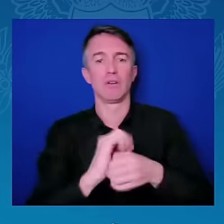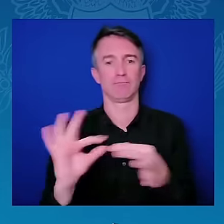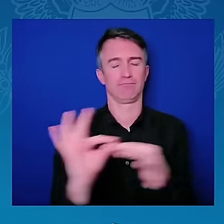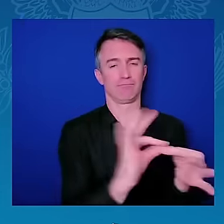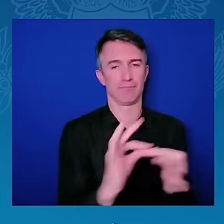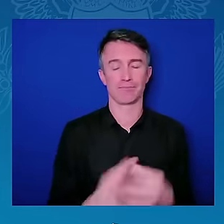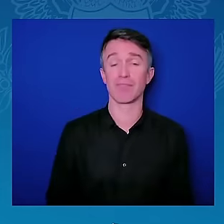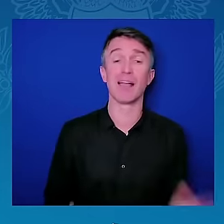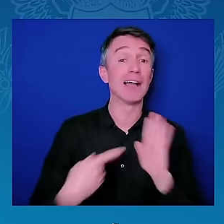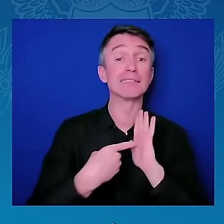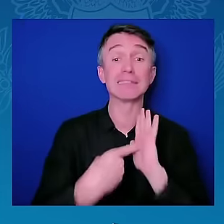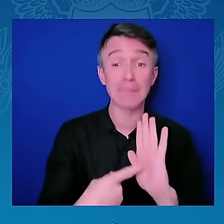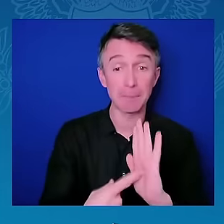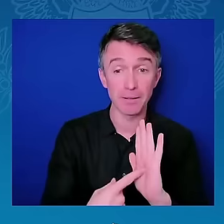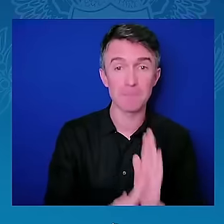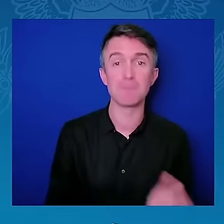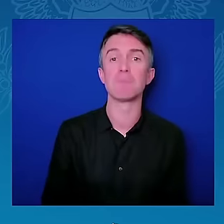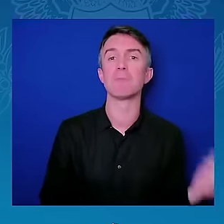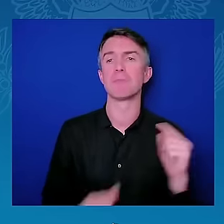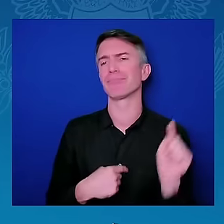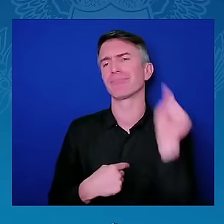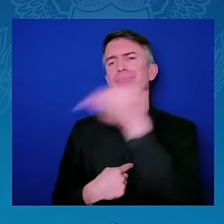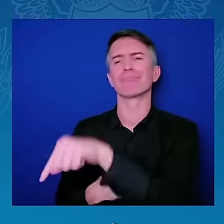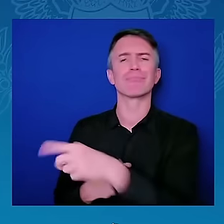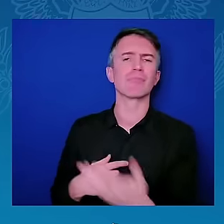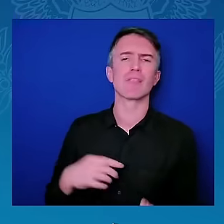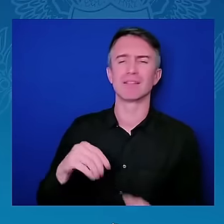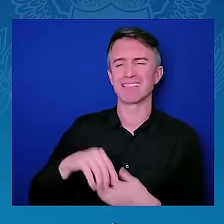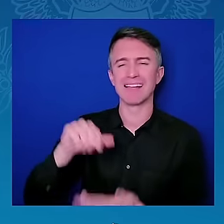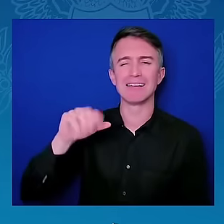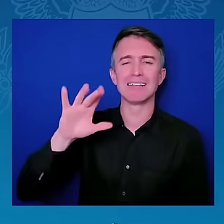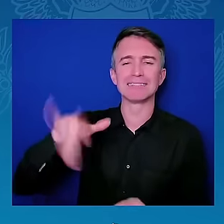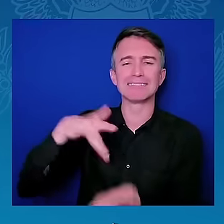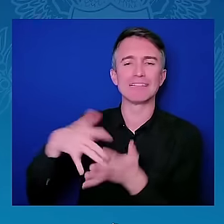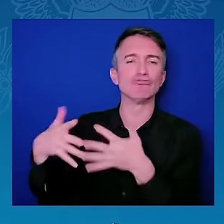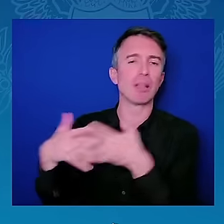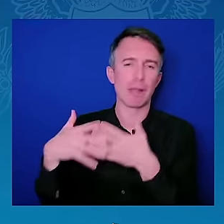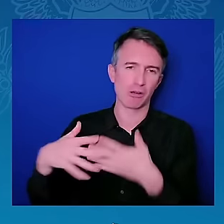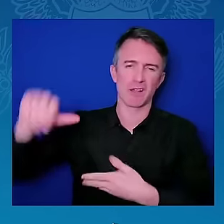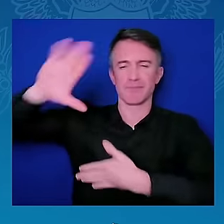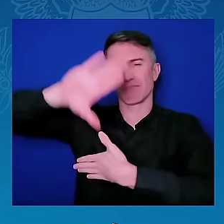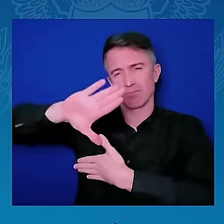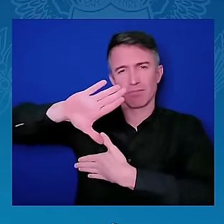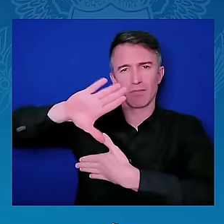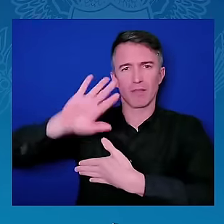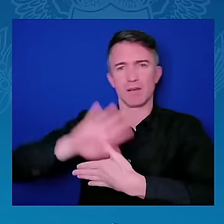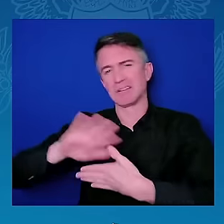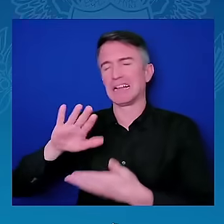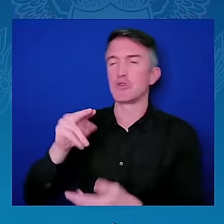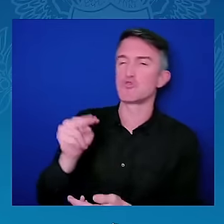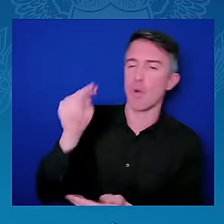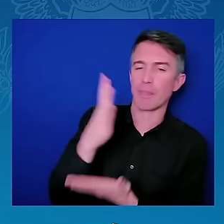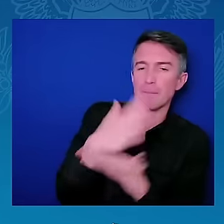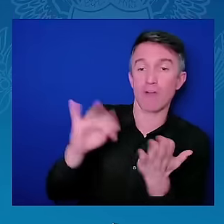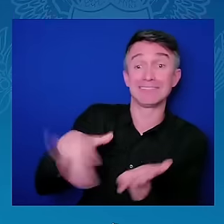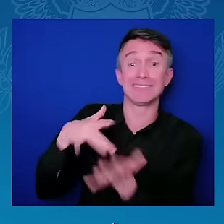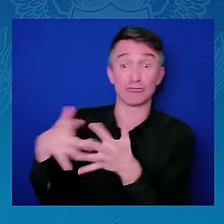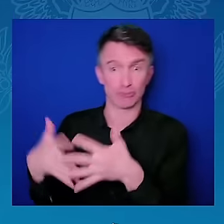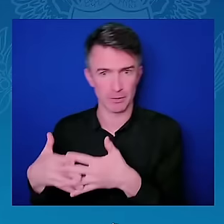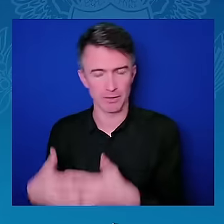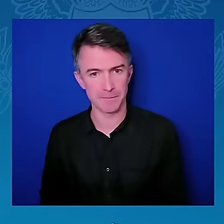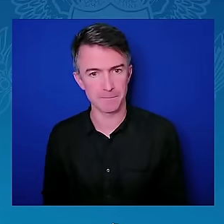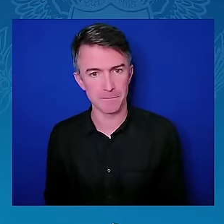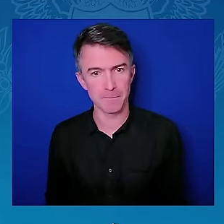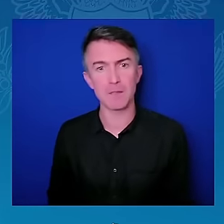private investment, U.S. investment, will be dependent and reliant on rule of